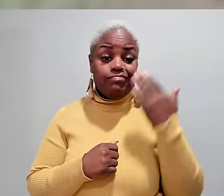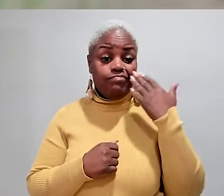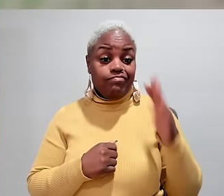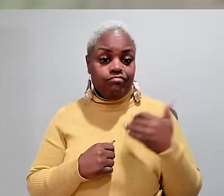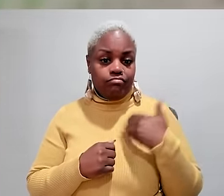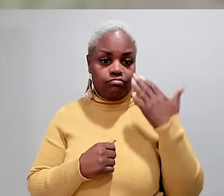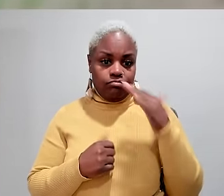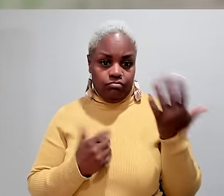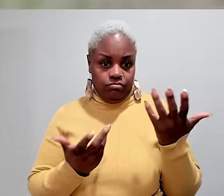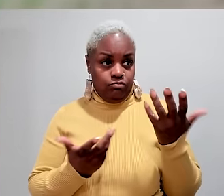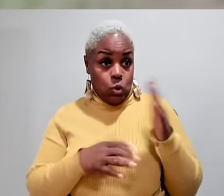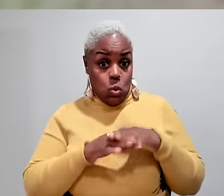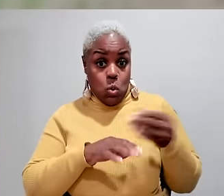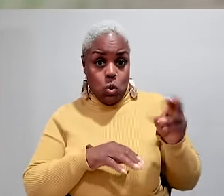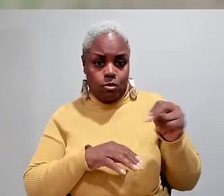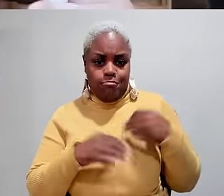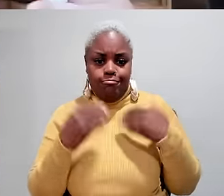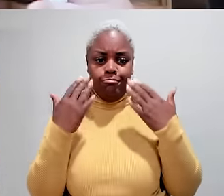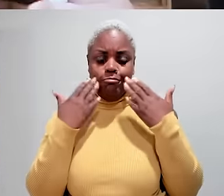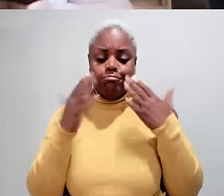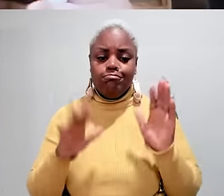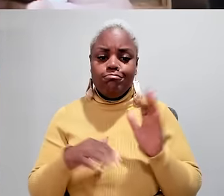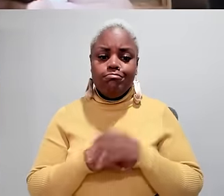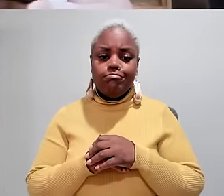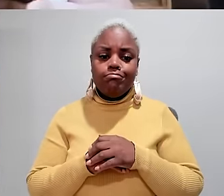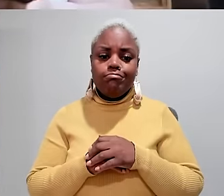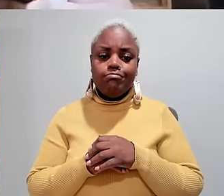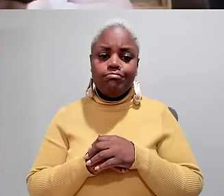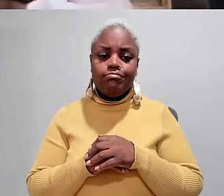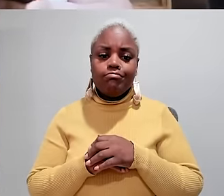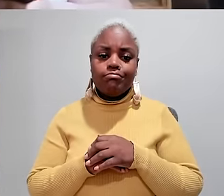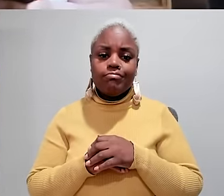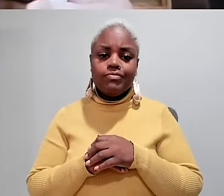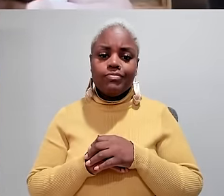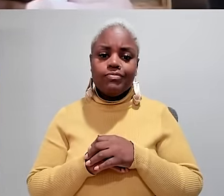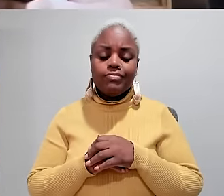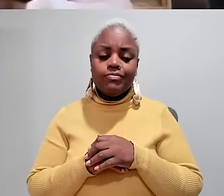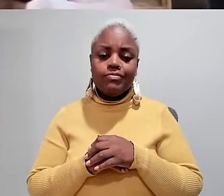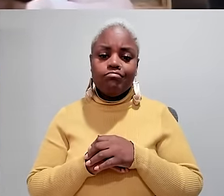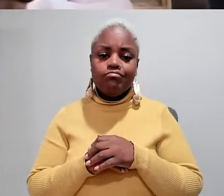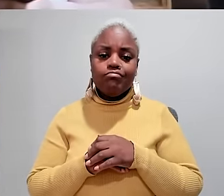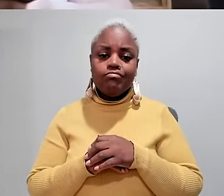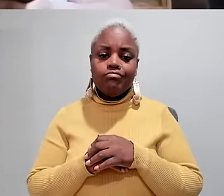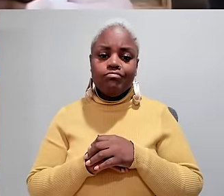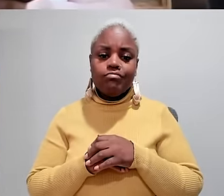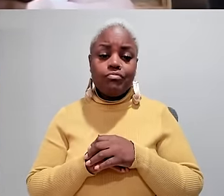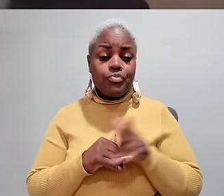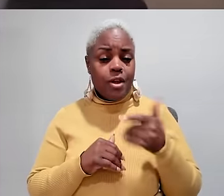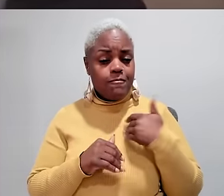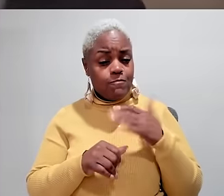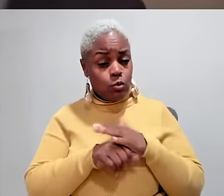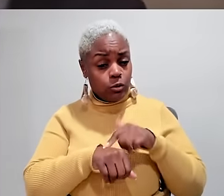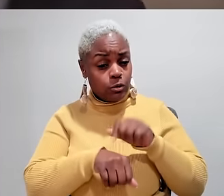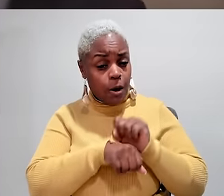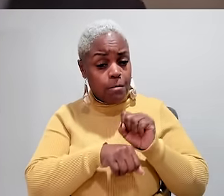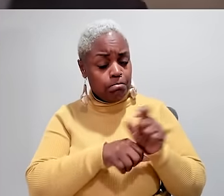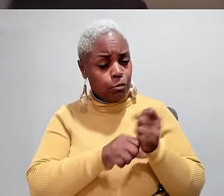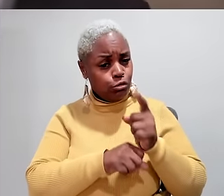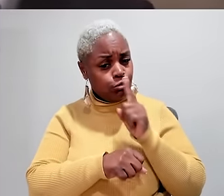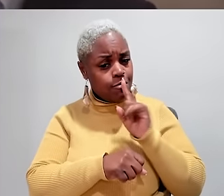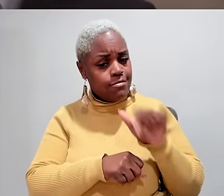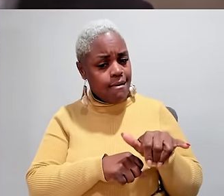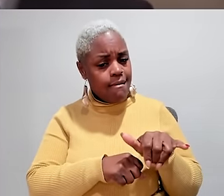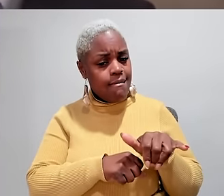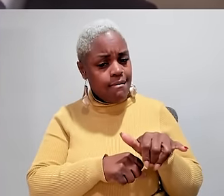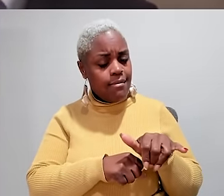So, I don't know. I don't know if she's going to be able to be on her own. You have a full-time